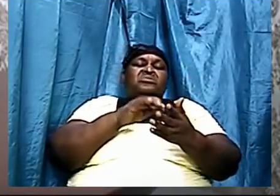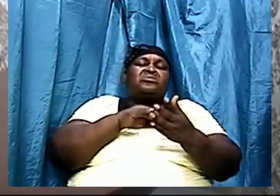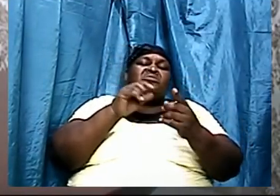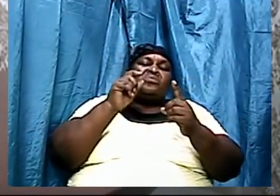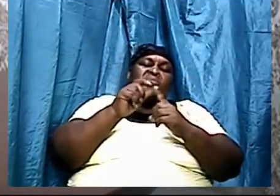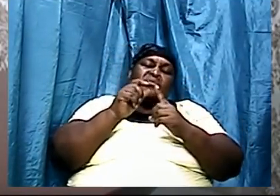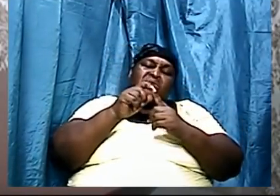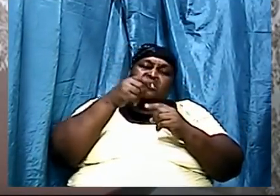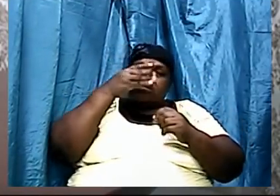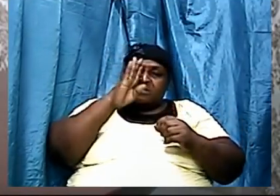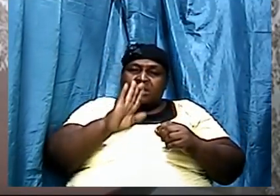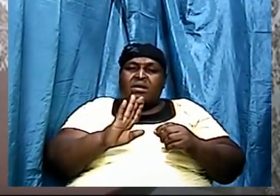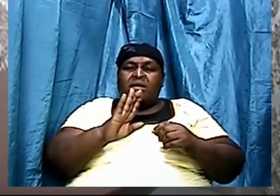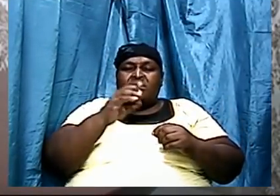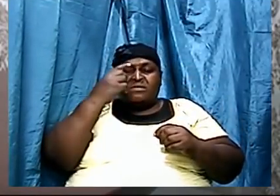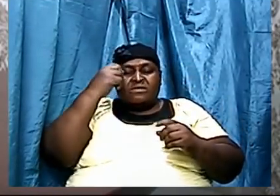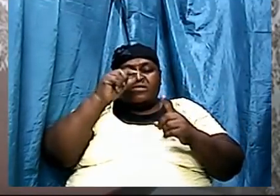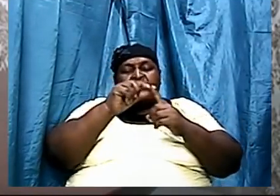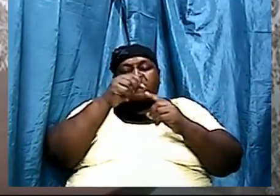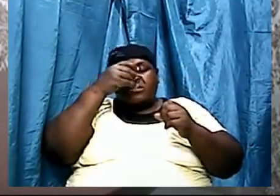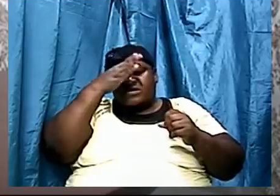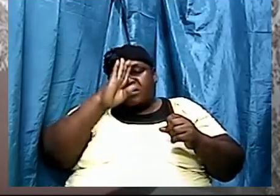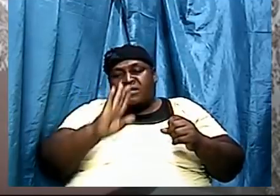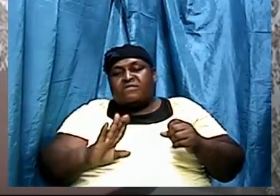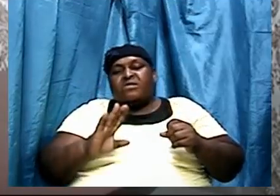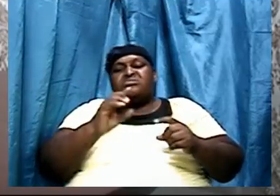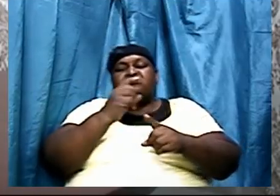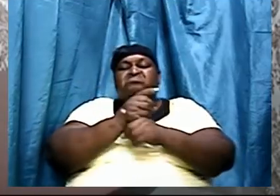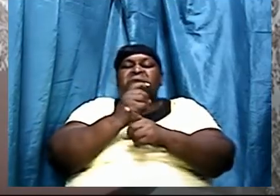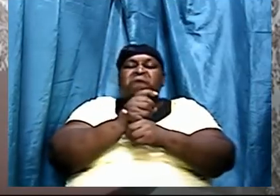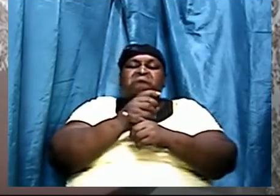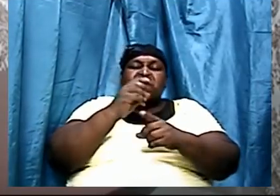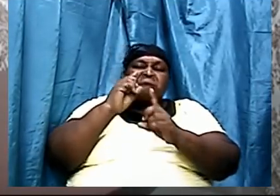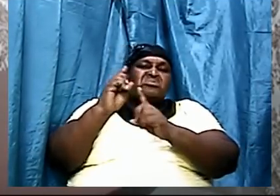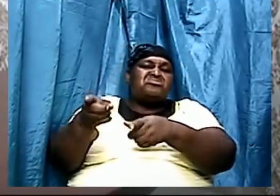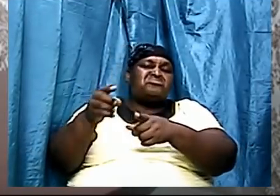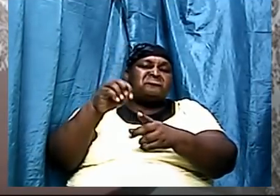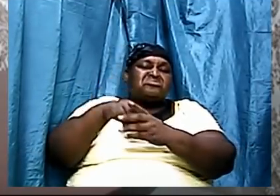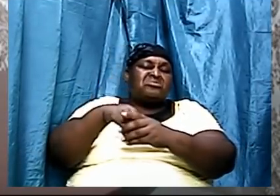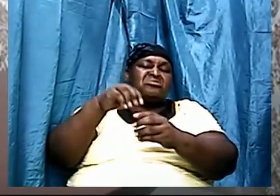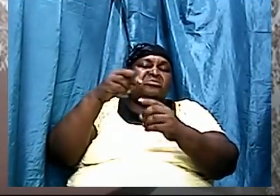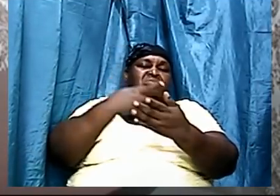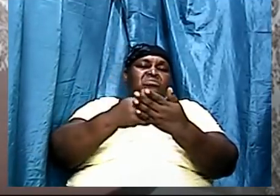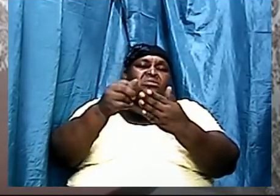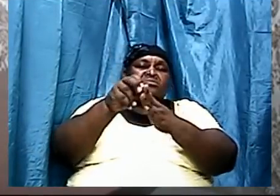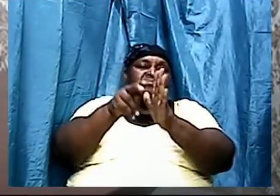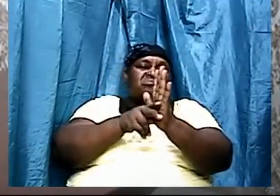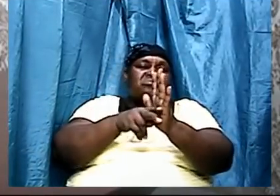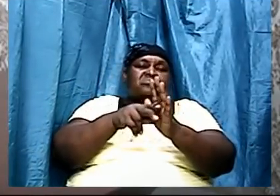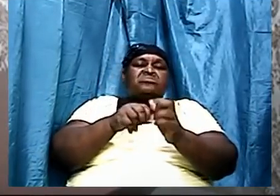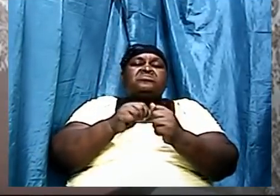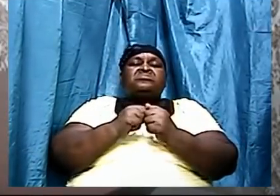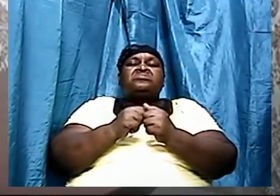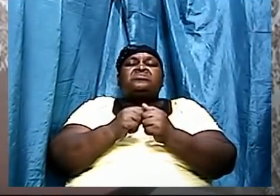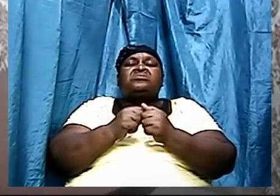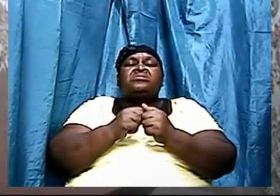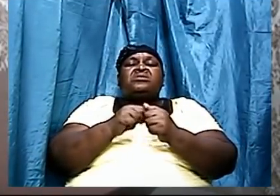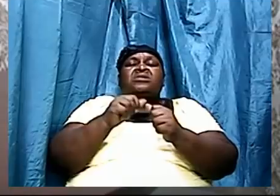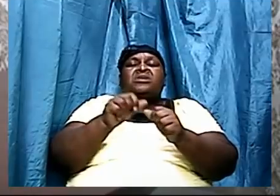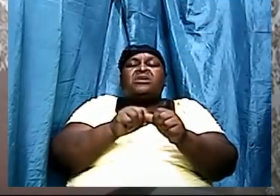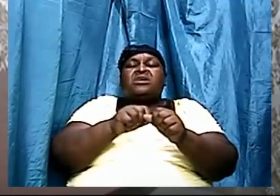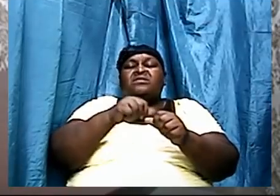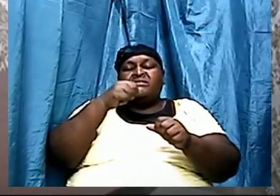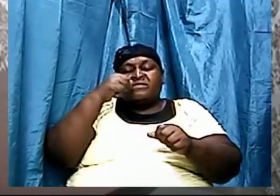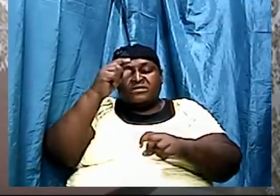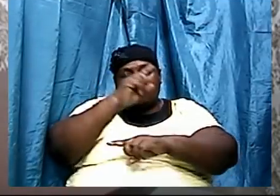It's for correction. It's for instruction in righteousness. So that at end of the day, the man of God might be fully equipped. Amen.